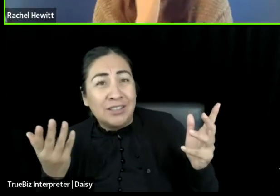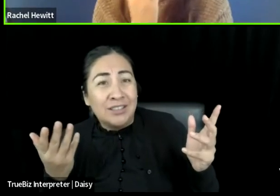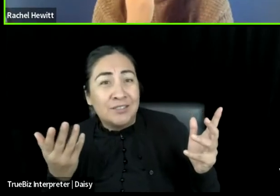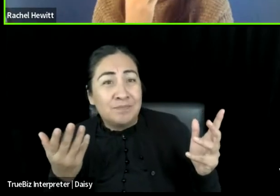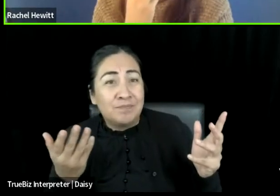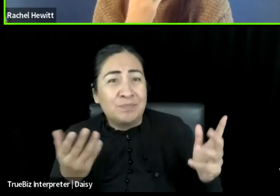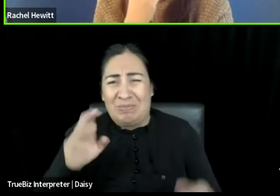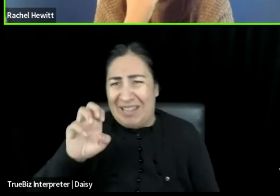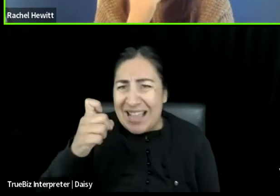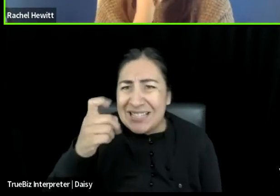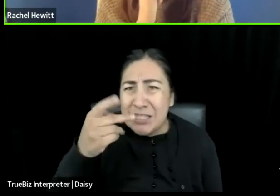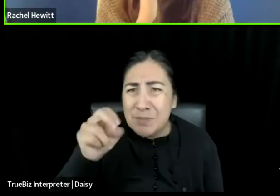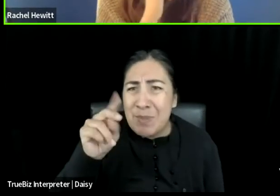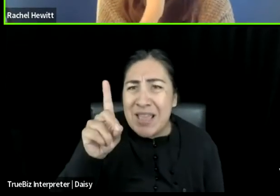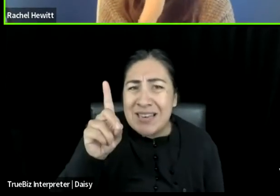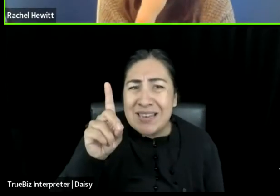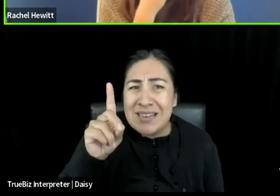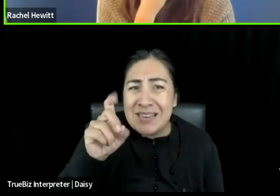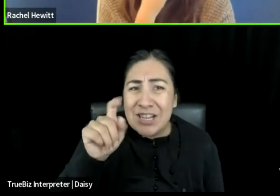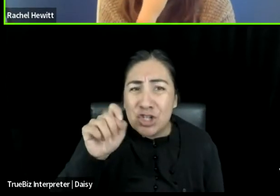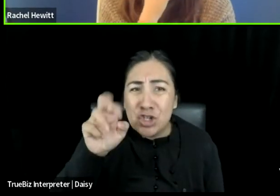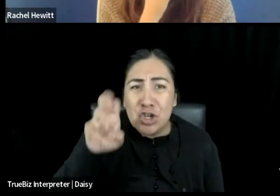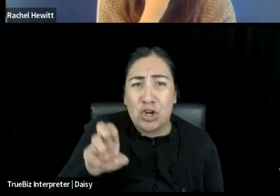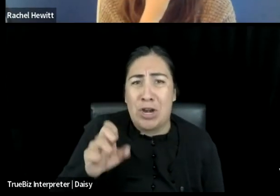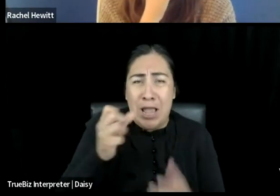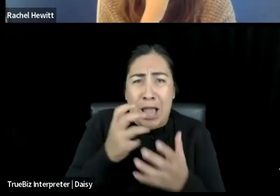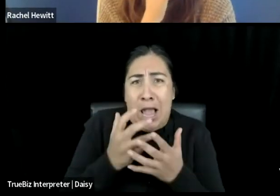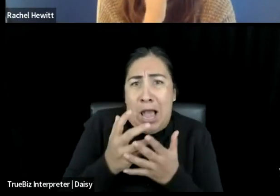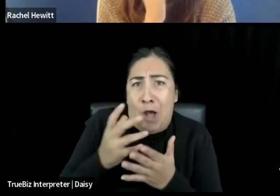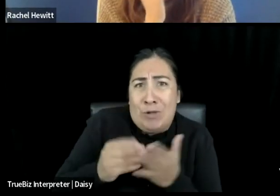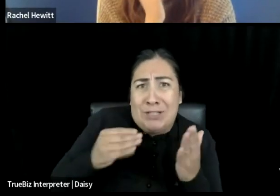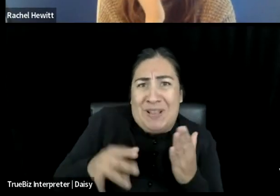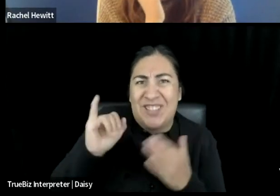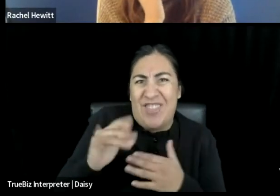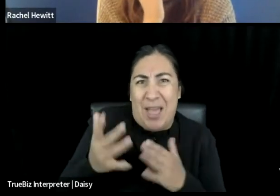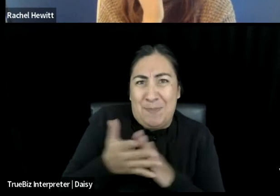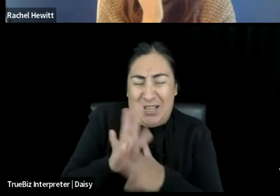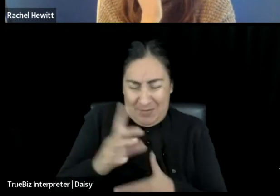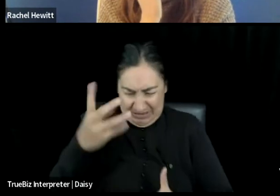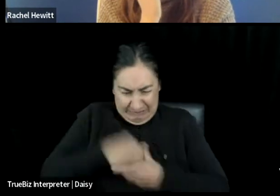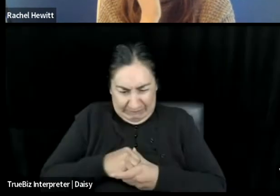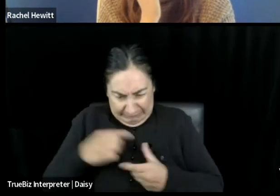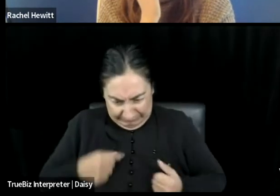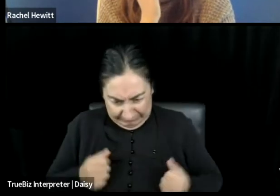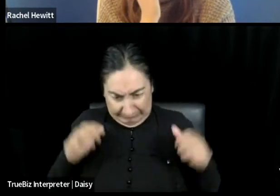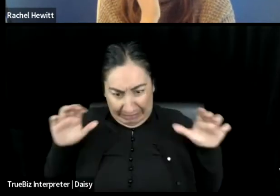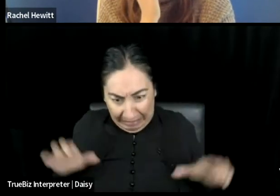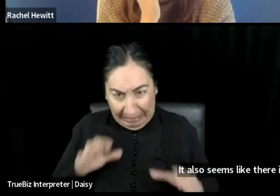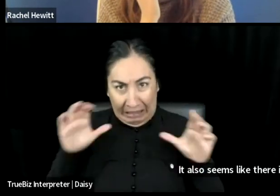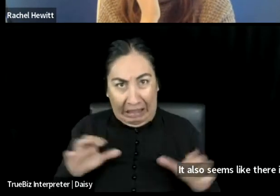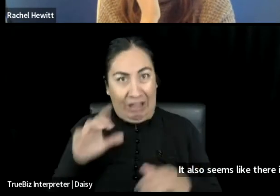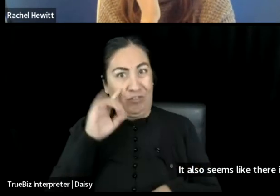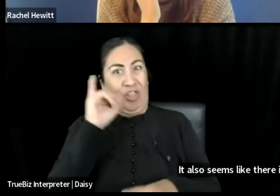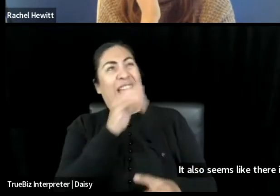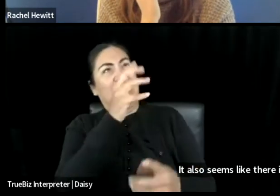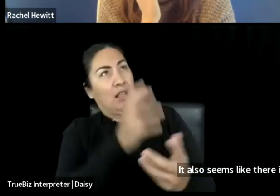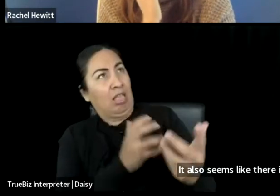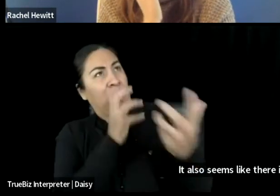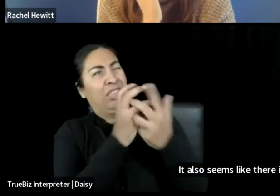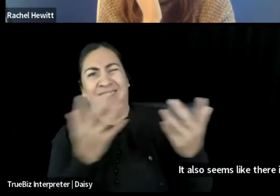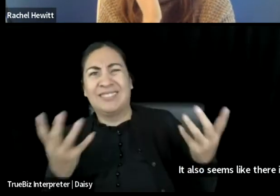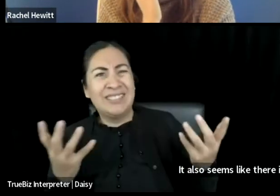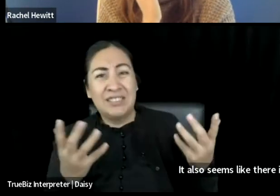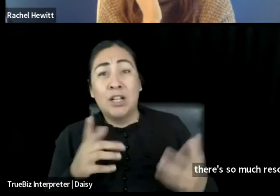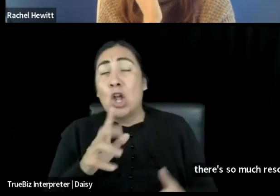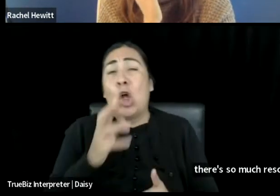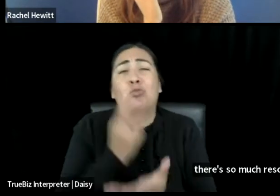the expenses, how expensive that is. It also seems like there is this thing where, you know, so much resources are